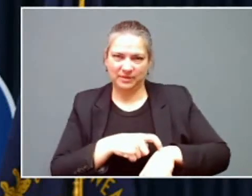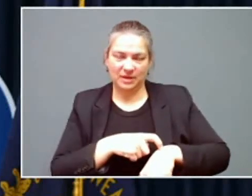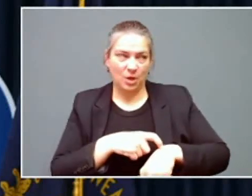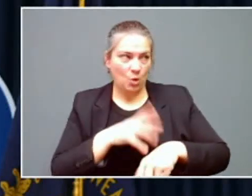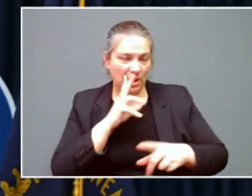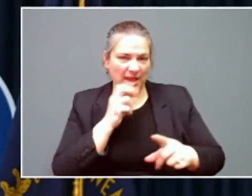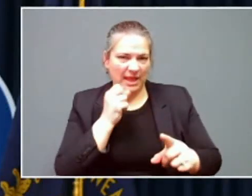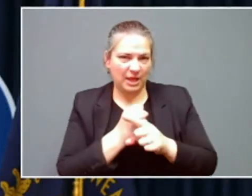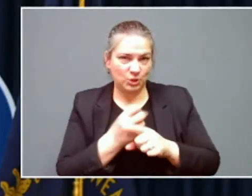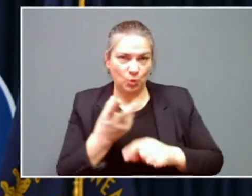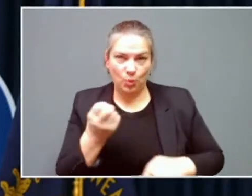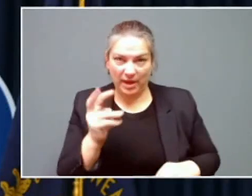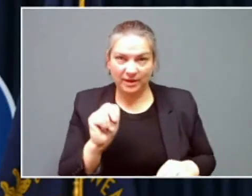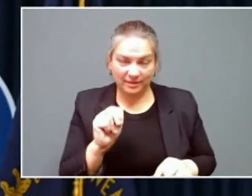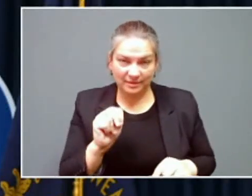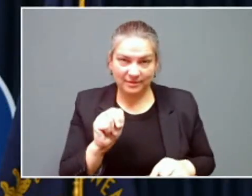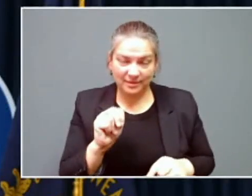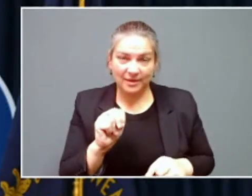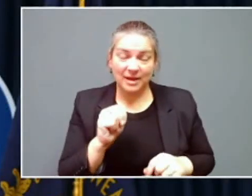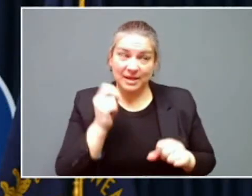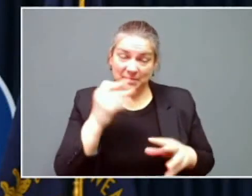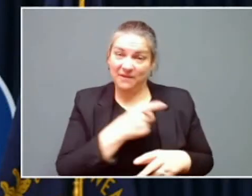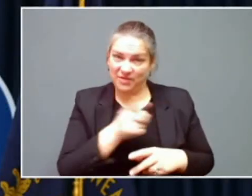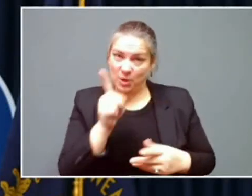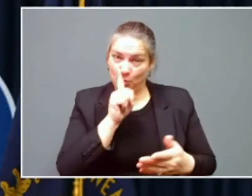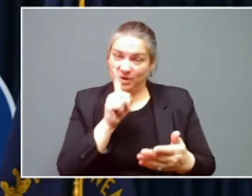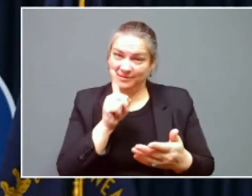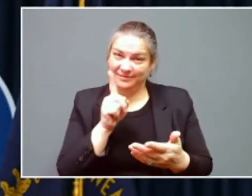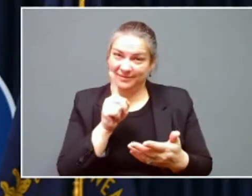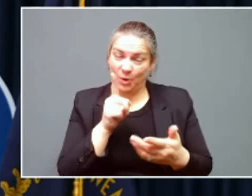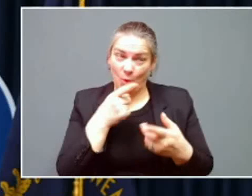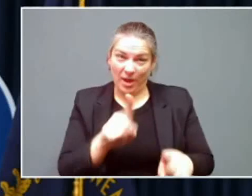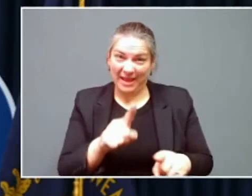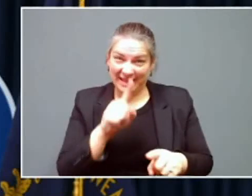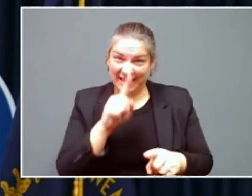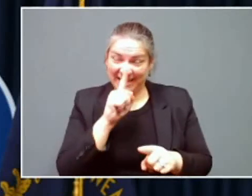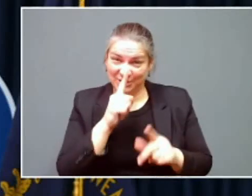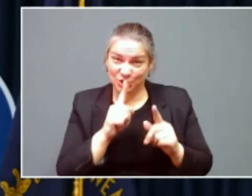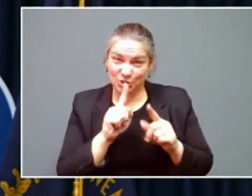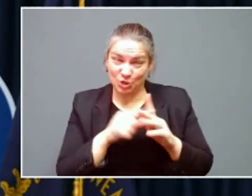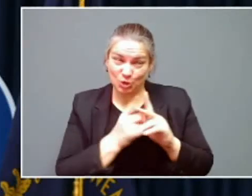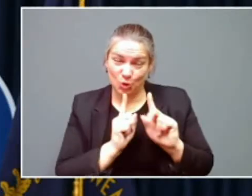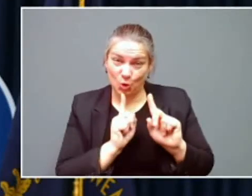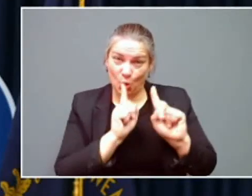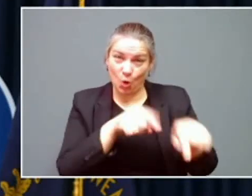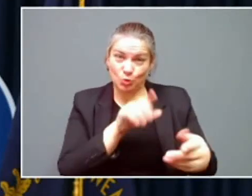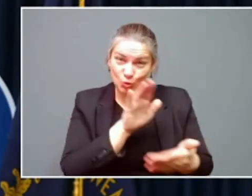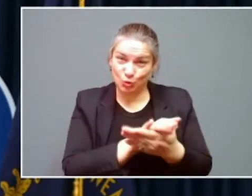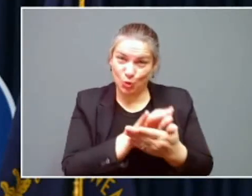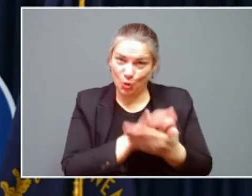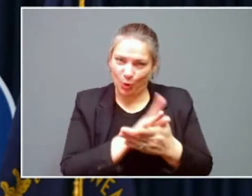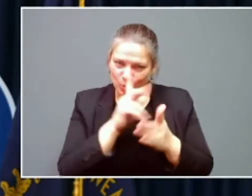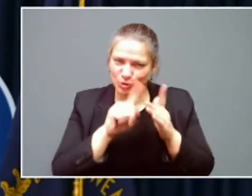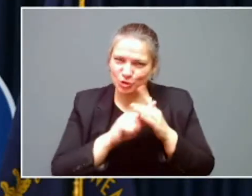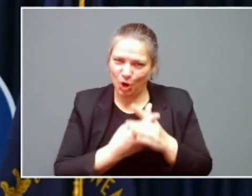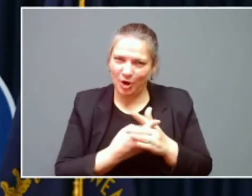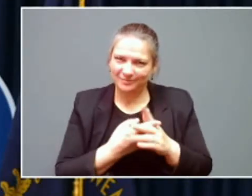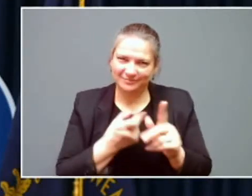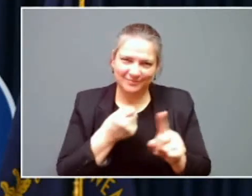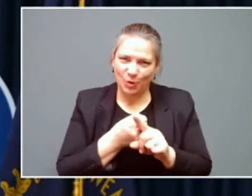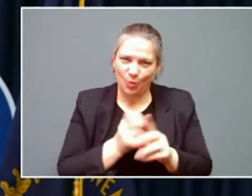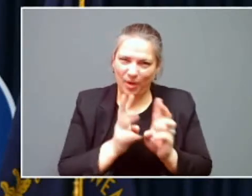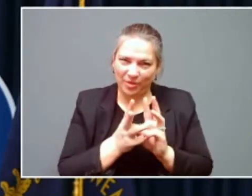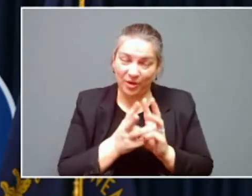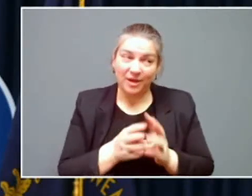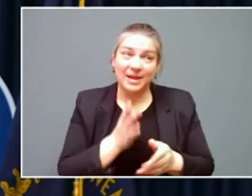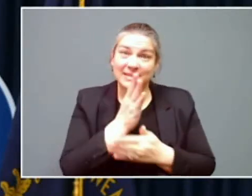For many of them, it would hit when you're trying to get kids to school. For others, it would hit while you're trying to get kids home from